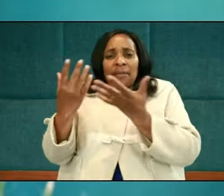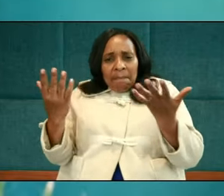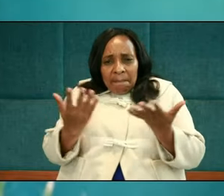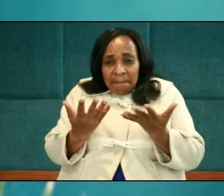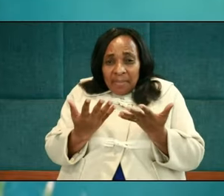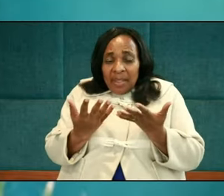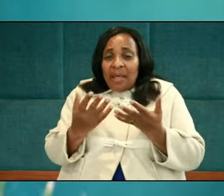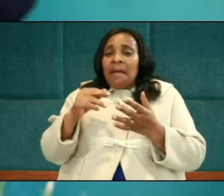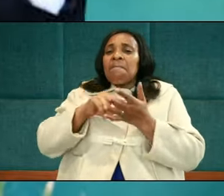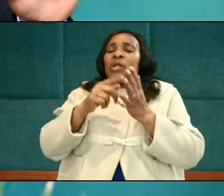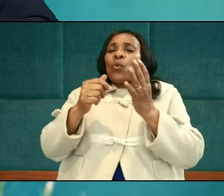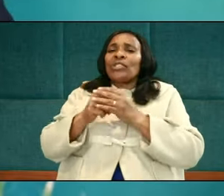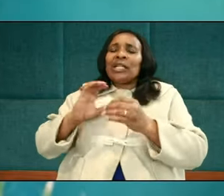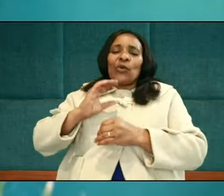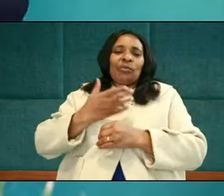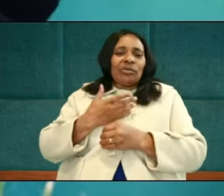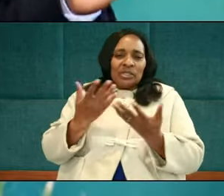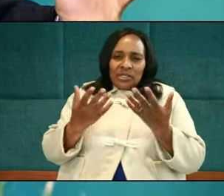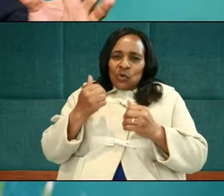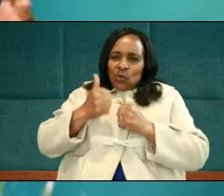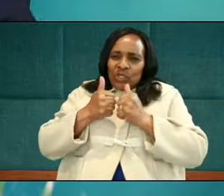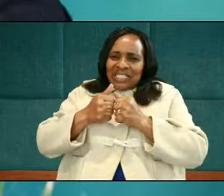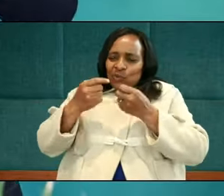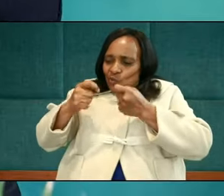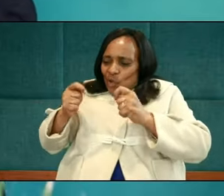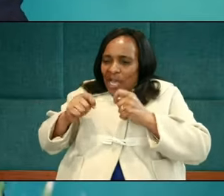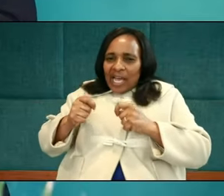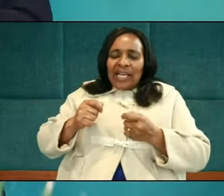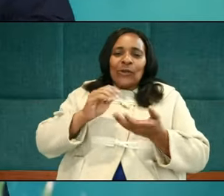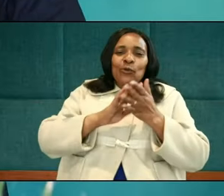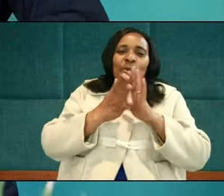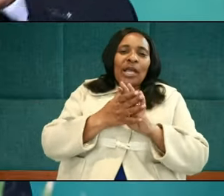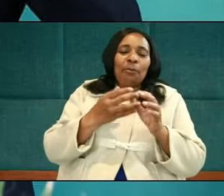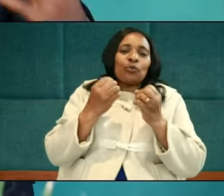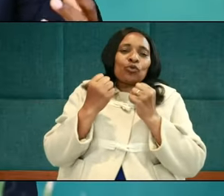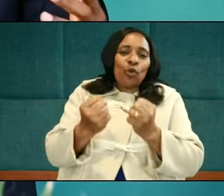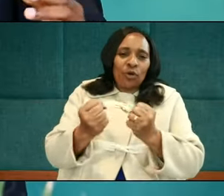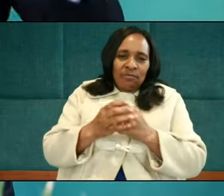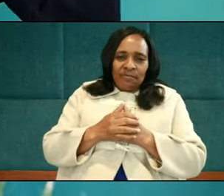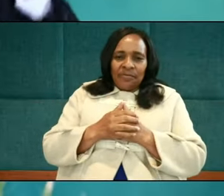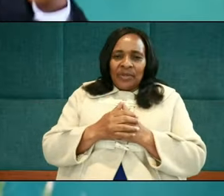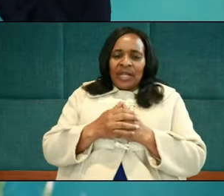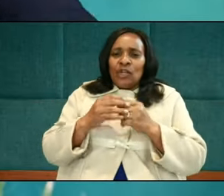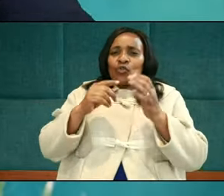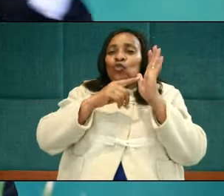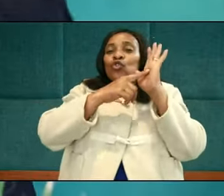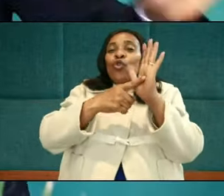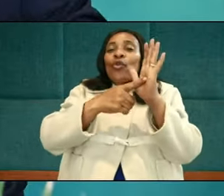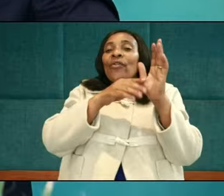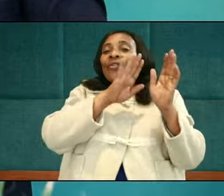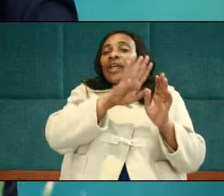community, there is a strive to dominate, there is a strive to show